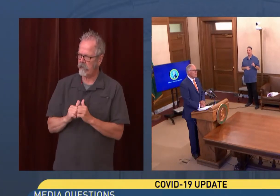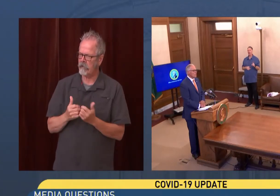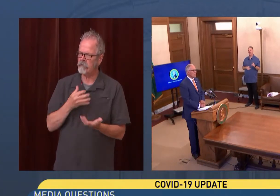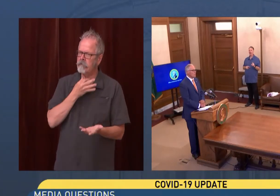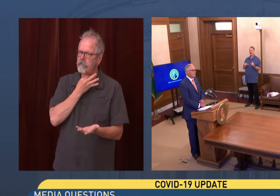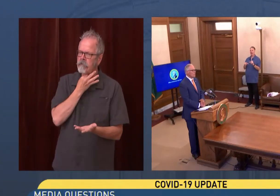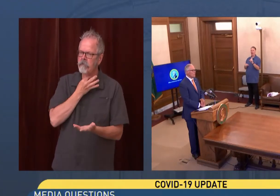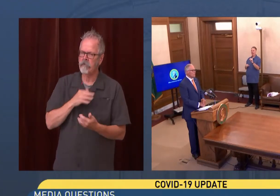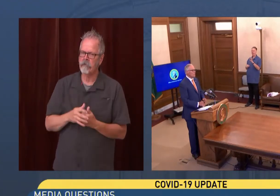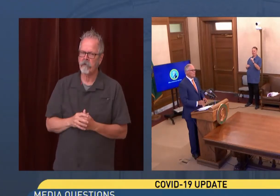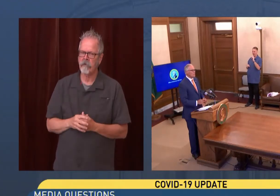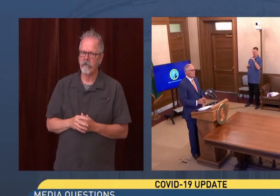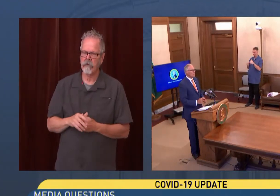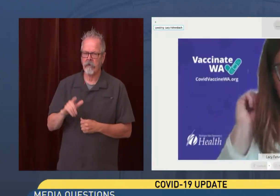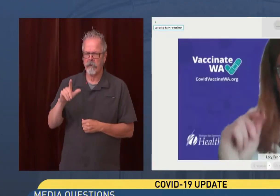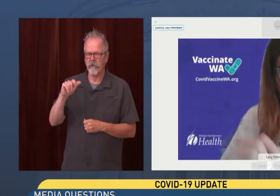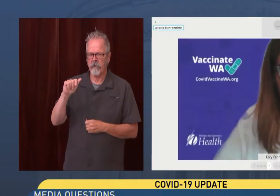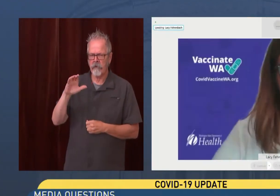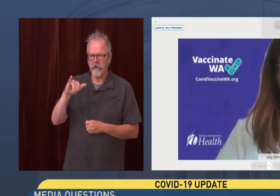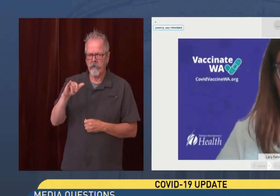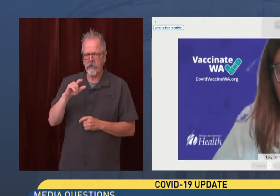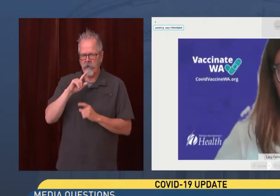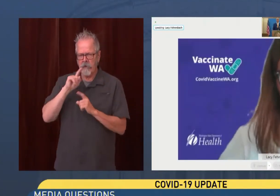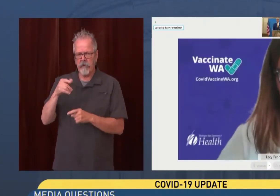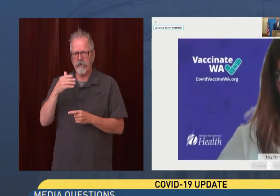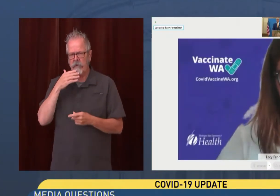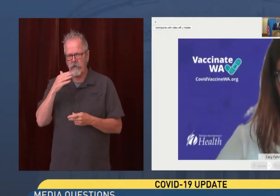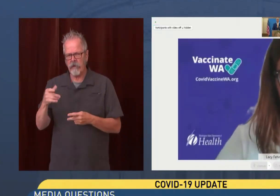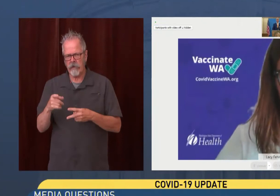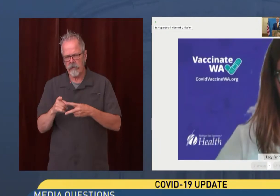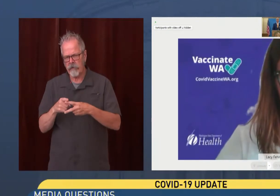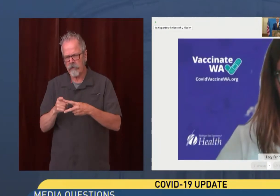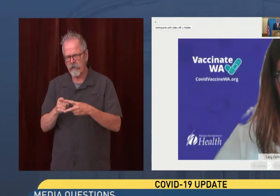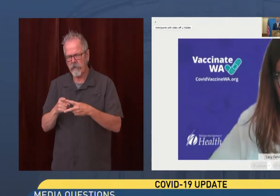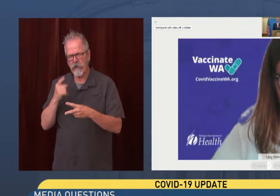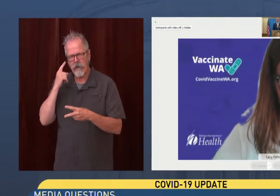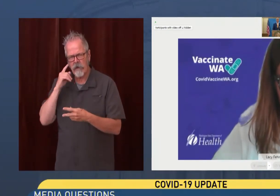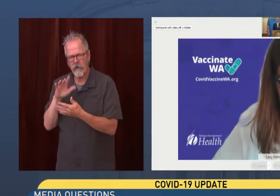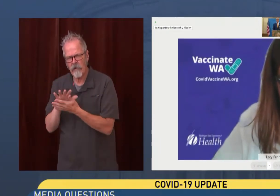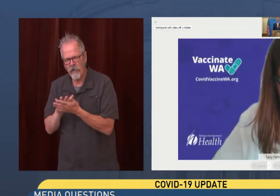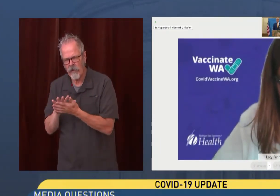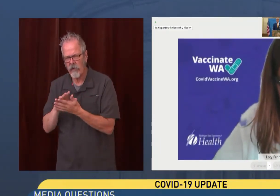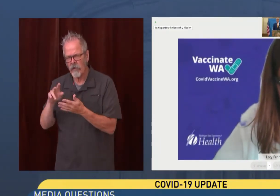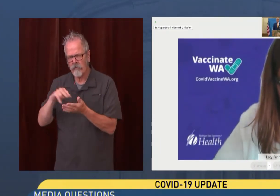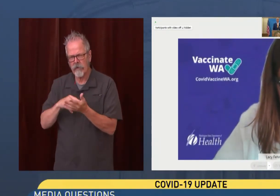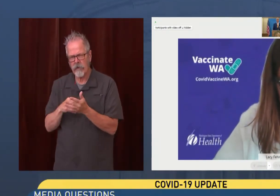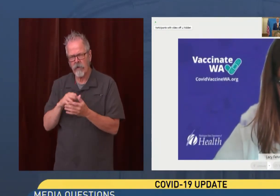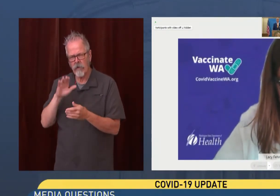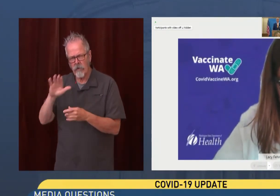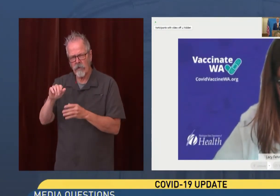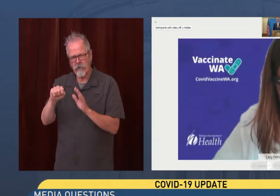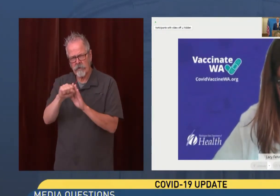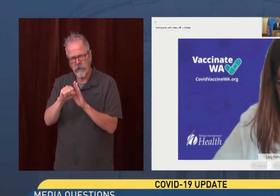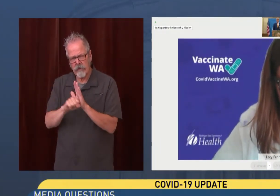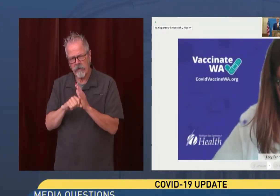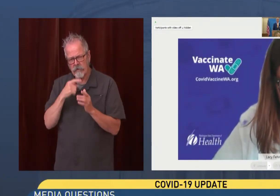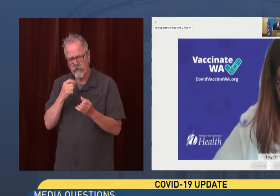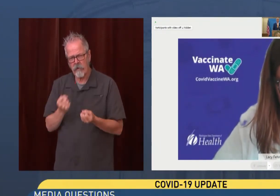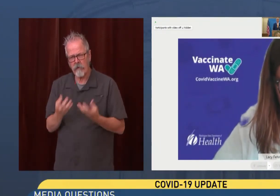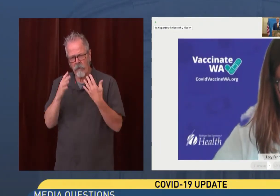So the first question was just, I didn't quite hear, the overall state vaccination coverage rate, is that what you're looking for?